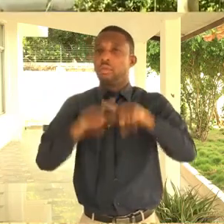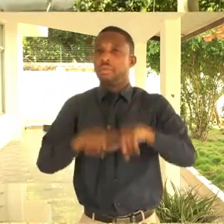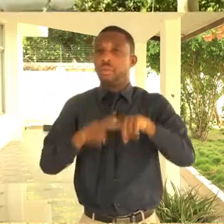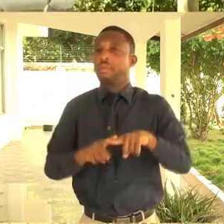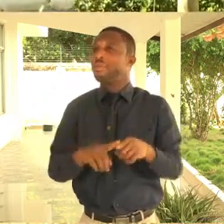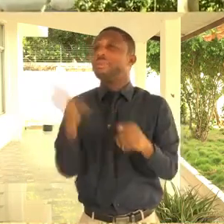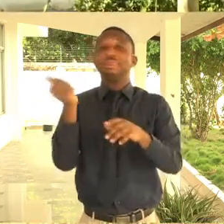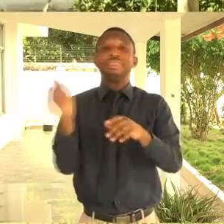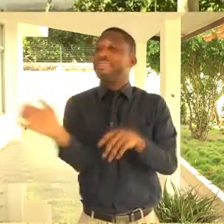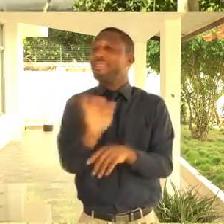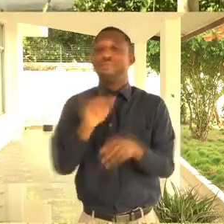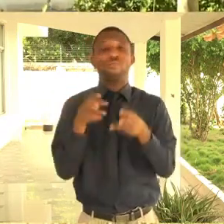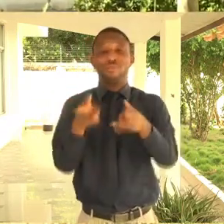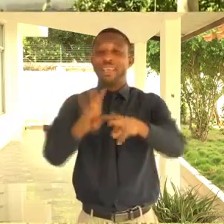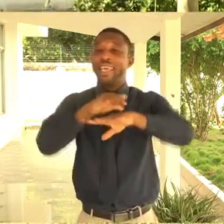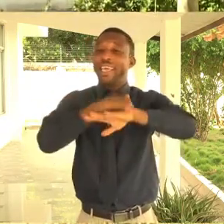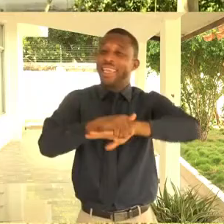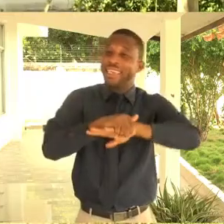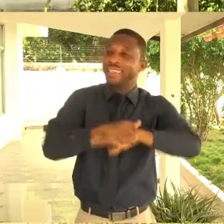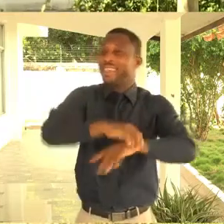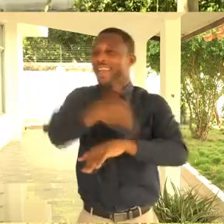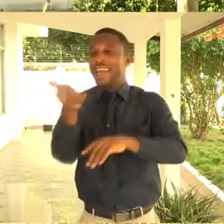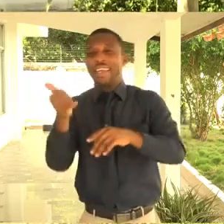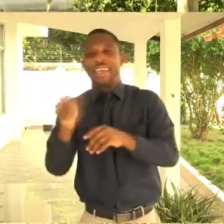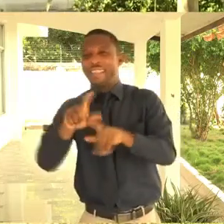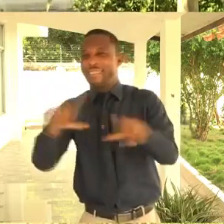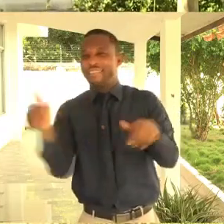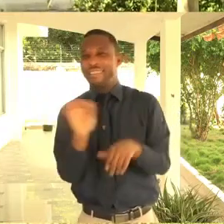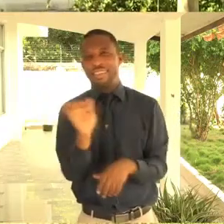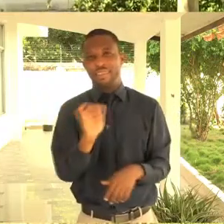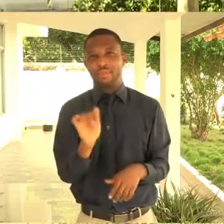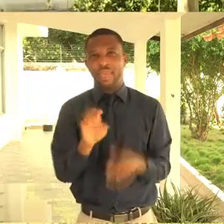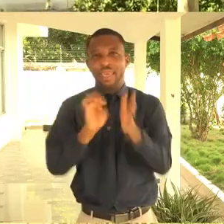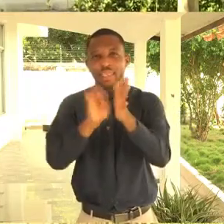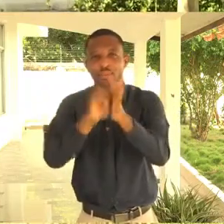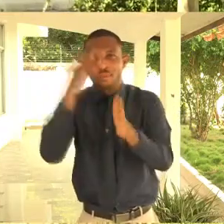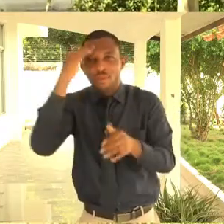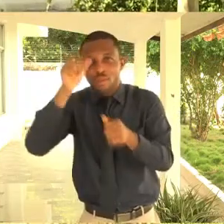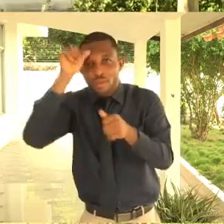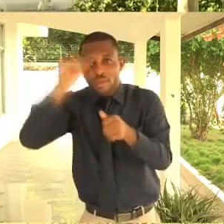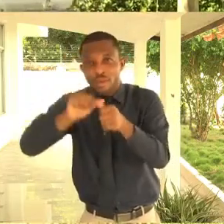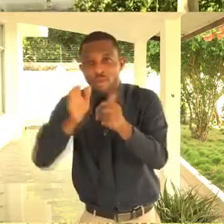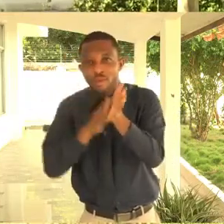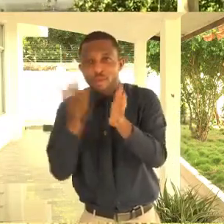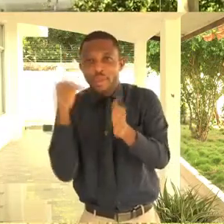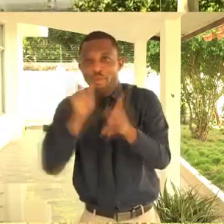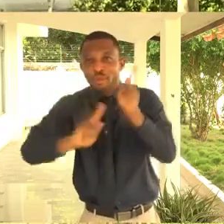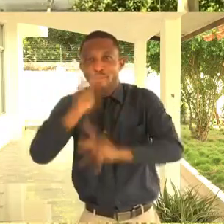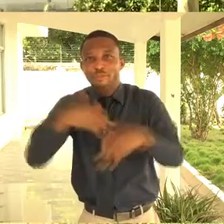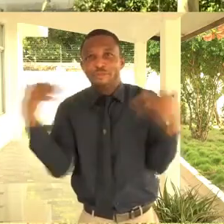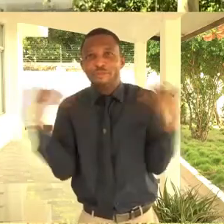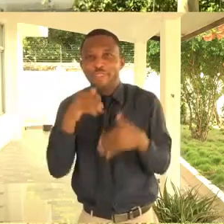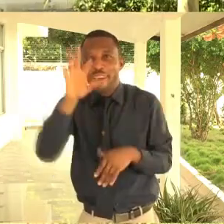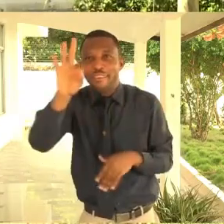involved. Just like any other language you're learning. You know, there are people who frown upon French in school. Aha,